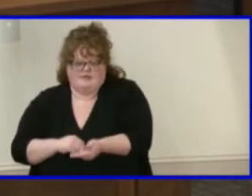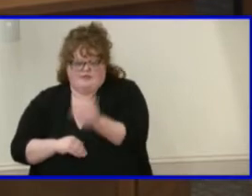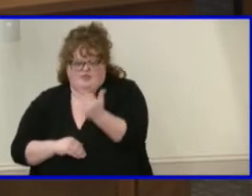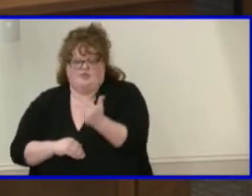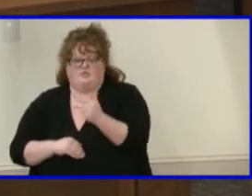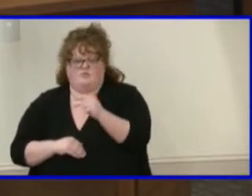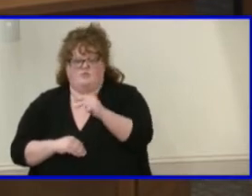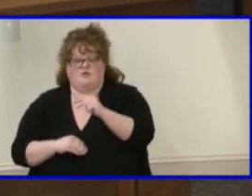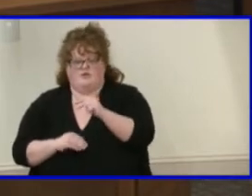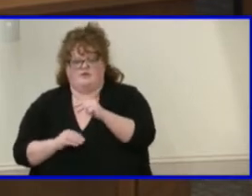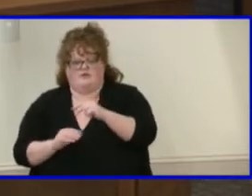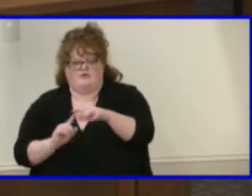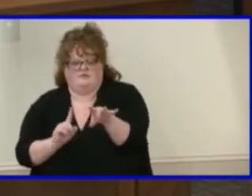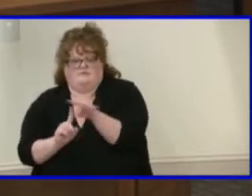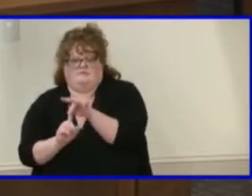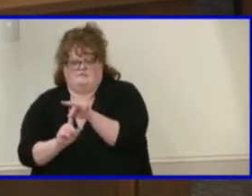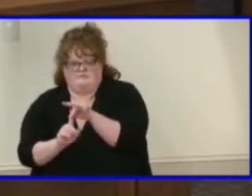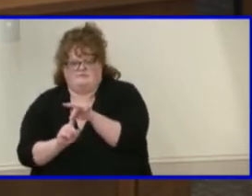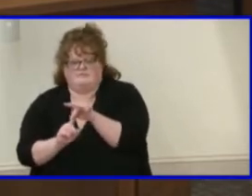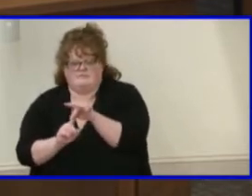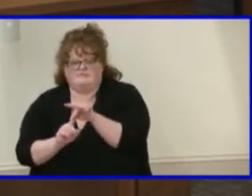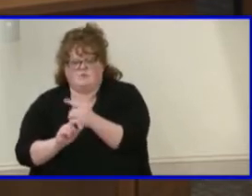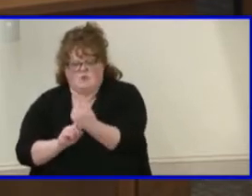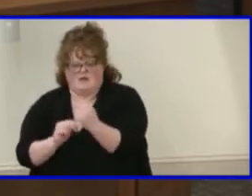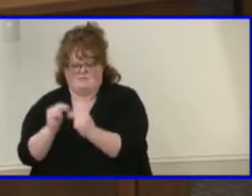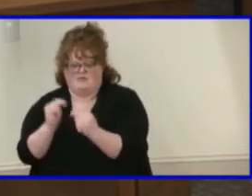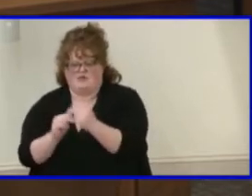building within a 14-day period.